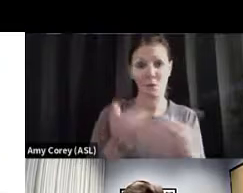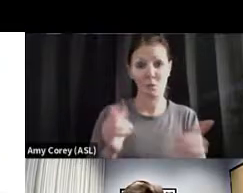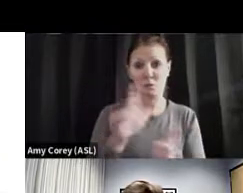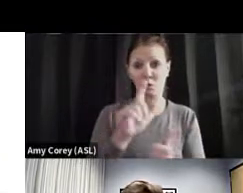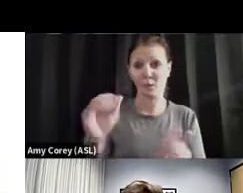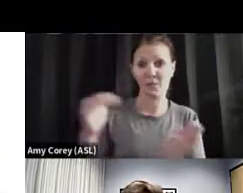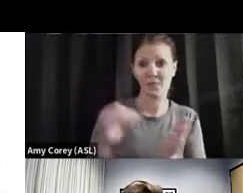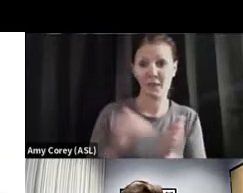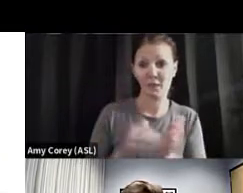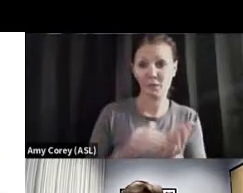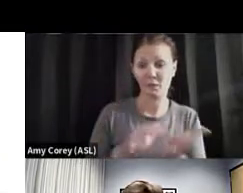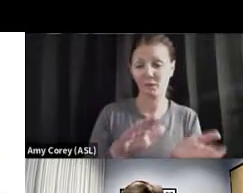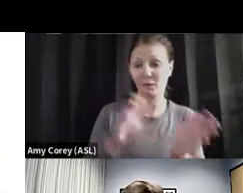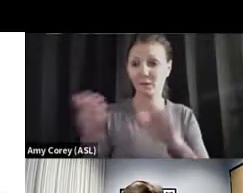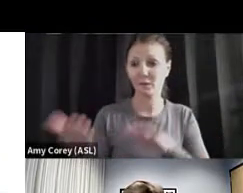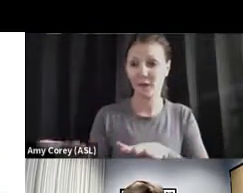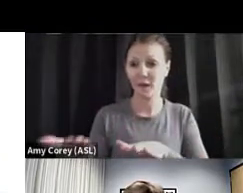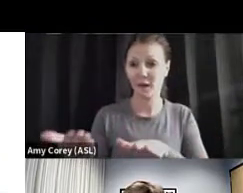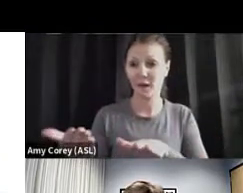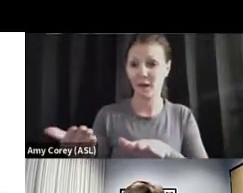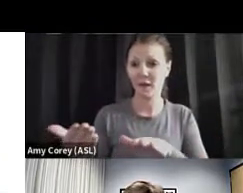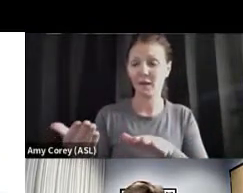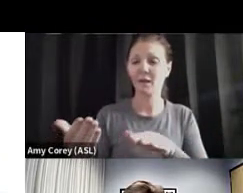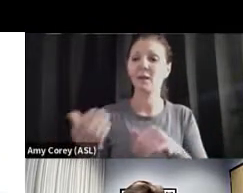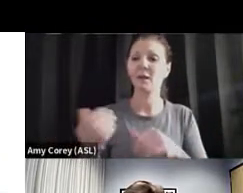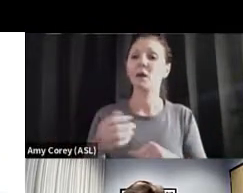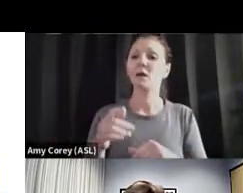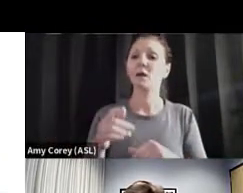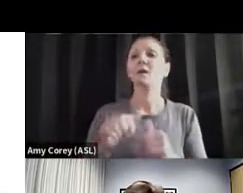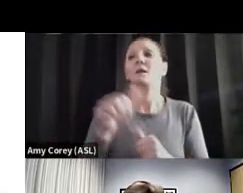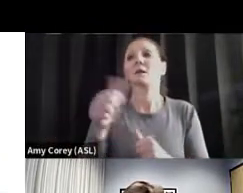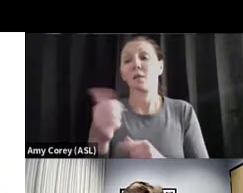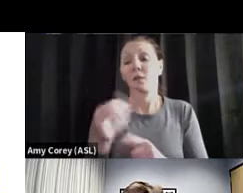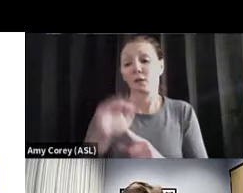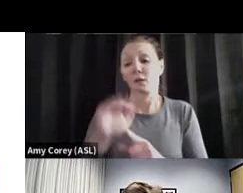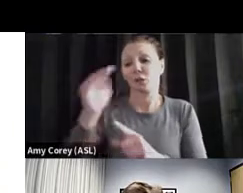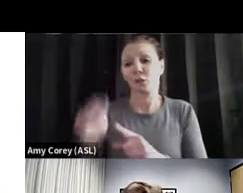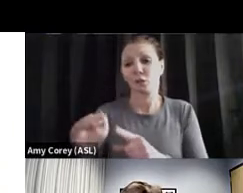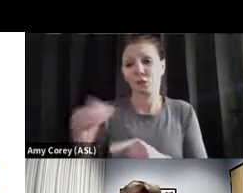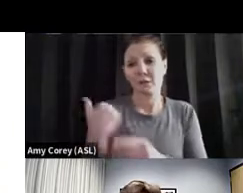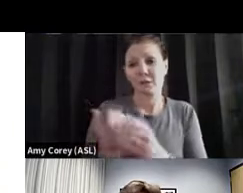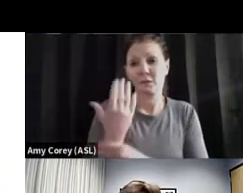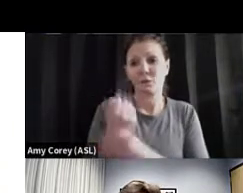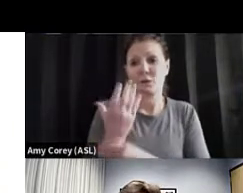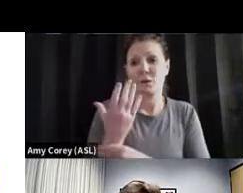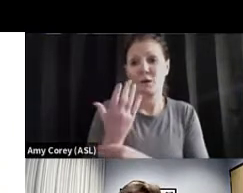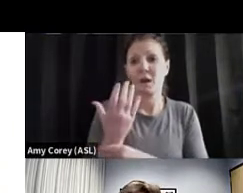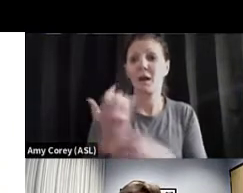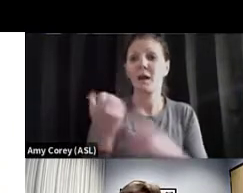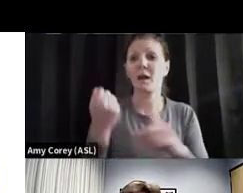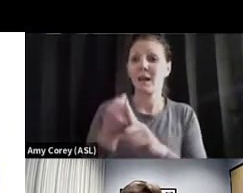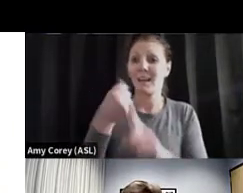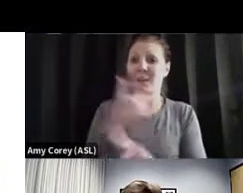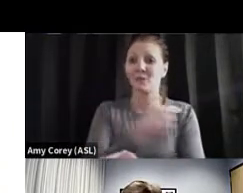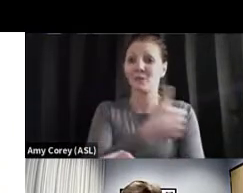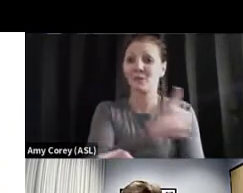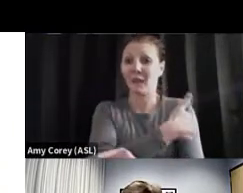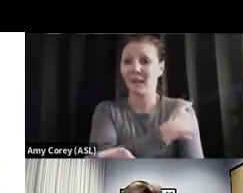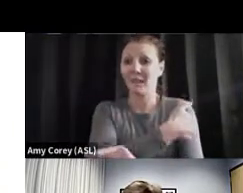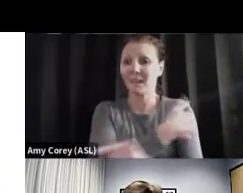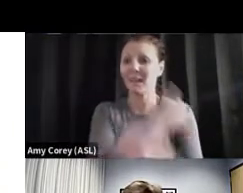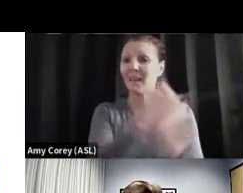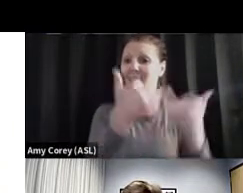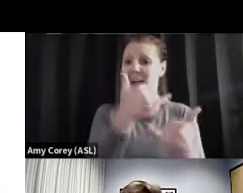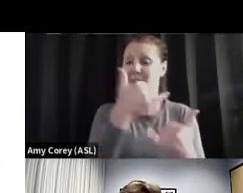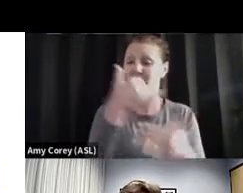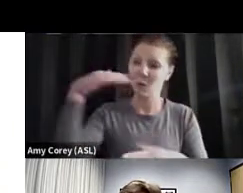COVID-19. Then we had a little surge in the spring. The vaccines came in here and then it started to drop dramatically. That was good